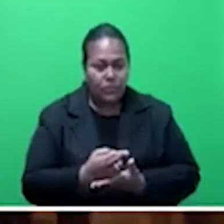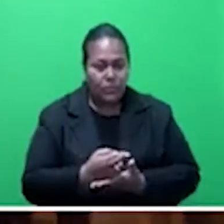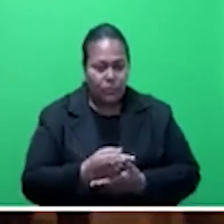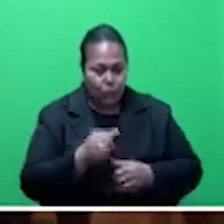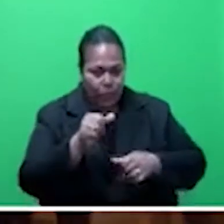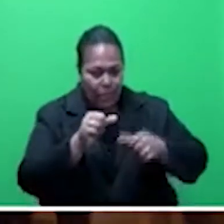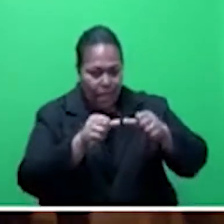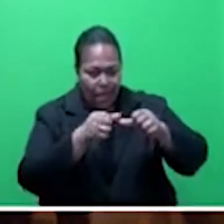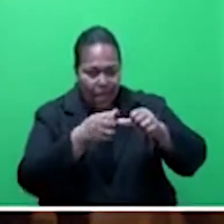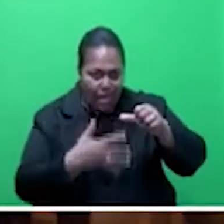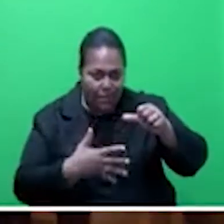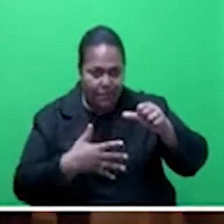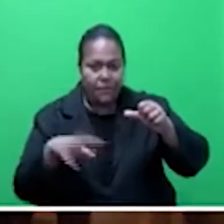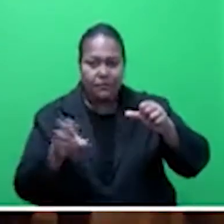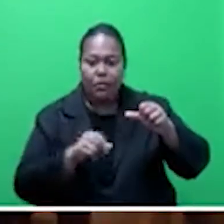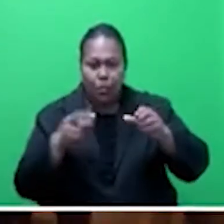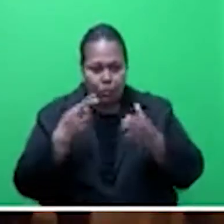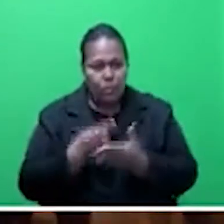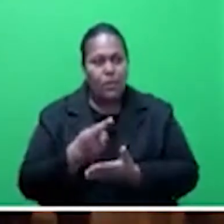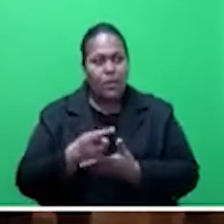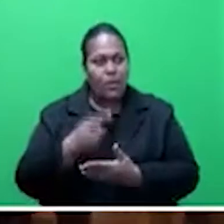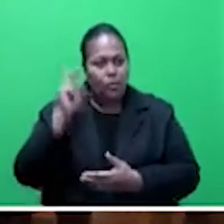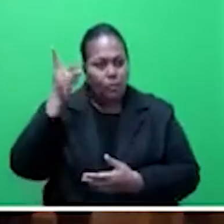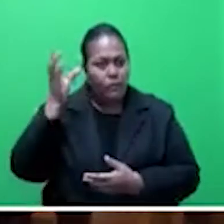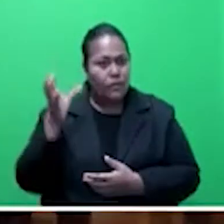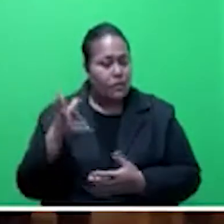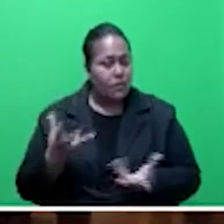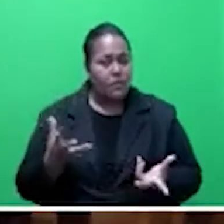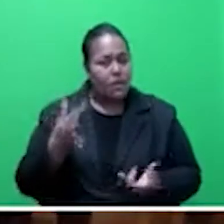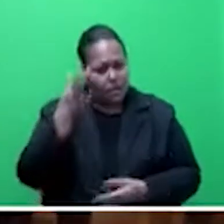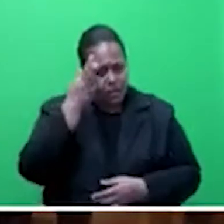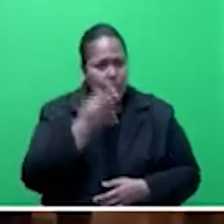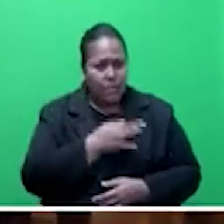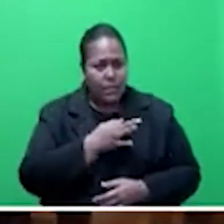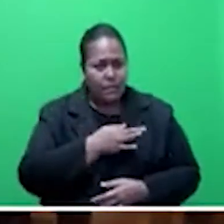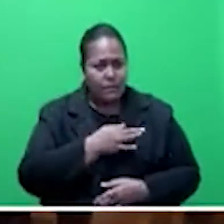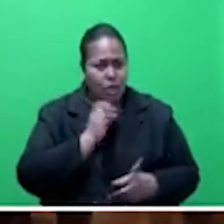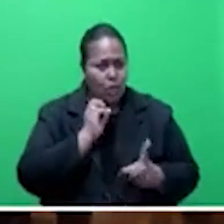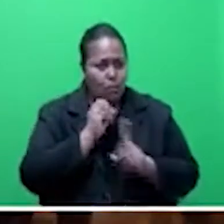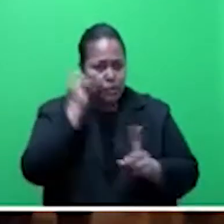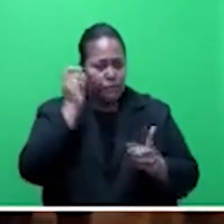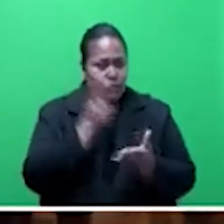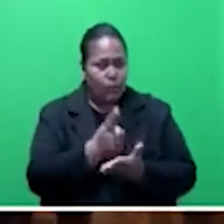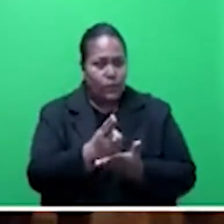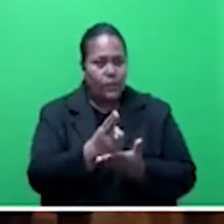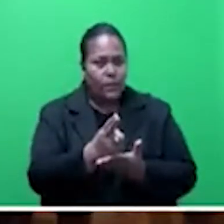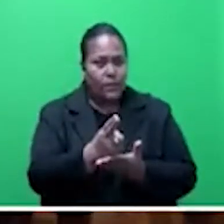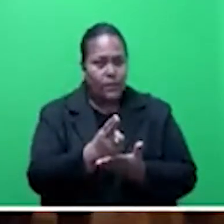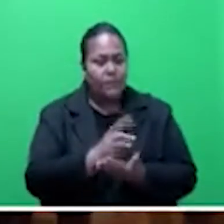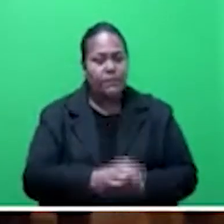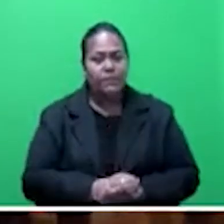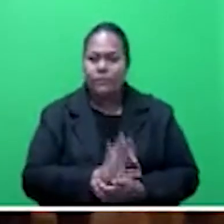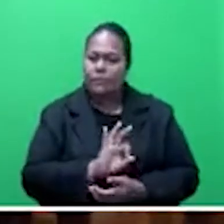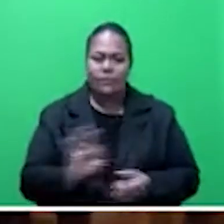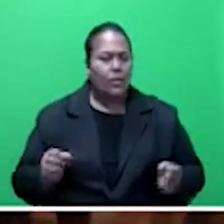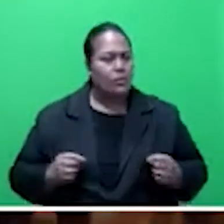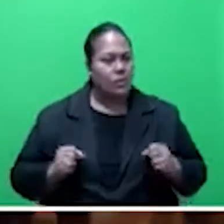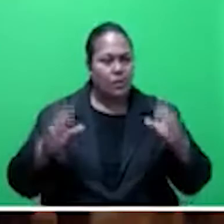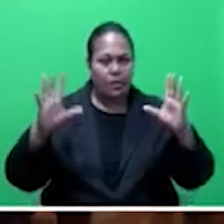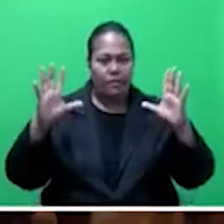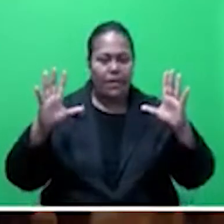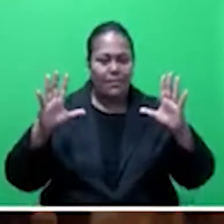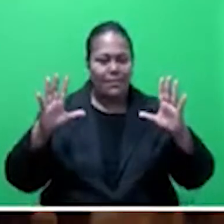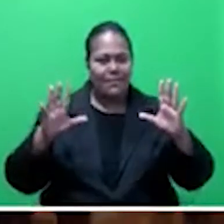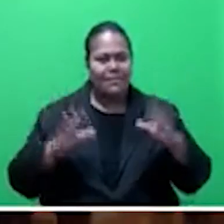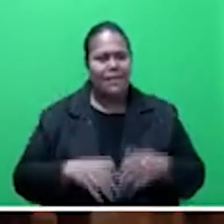from a real professor who still believes in objective truth, who has not sacrificed his academic credentials